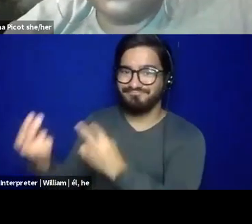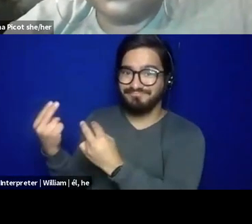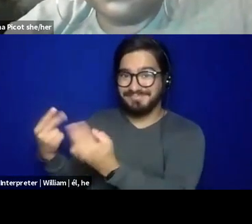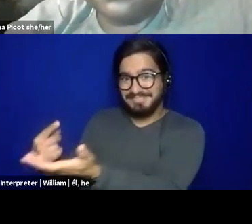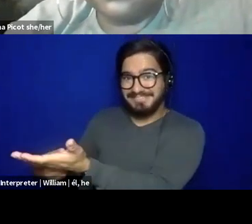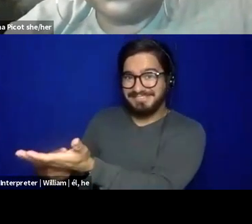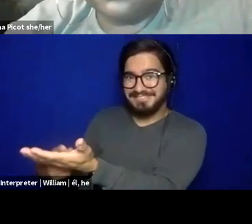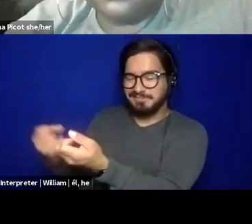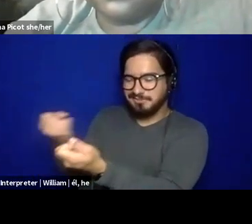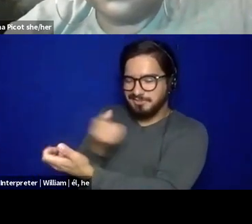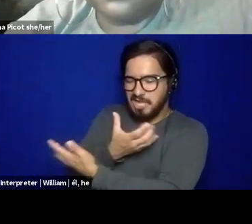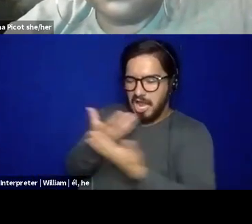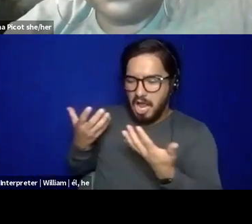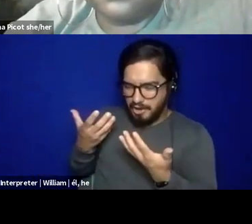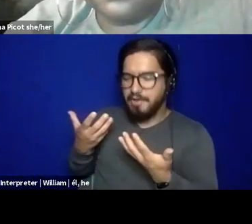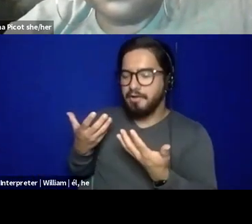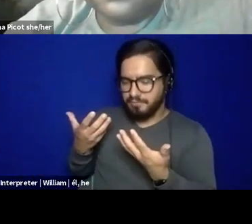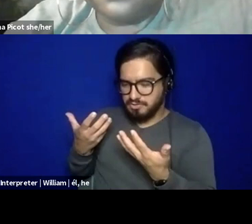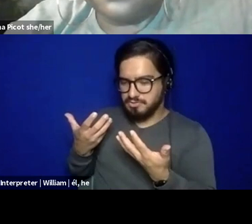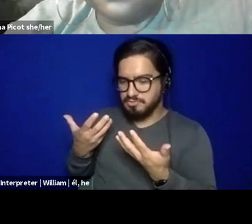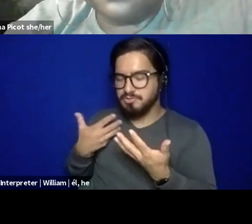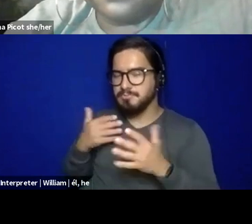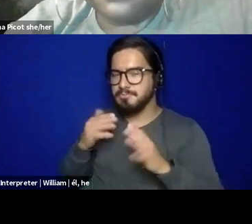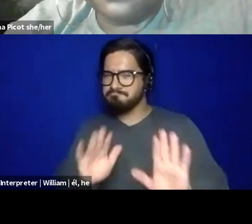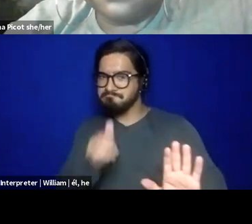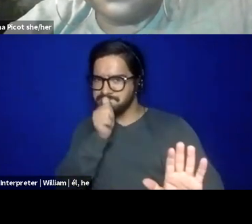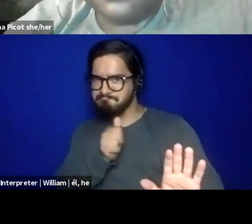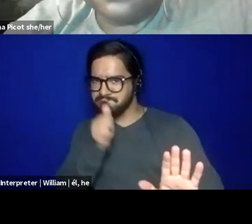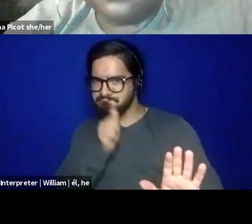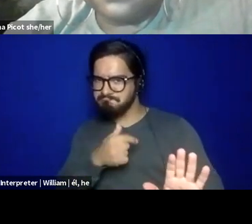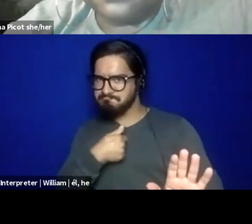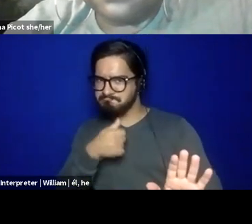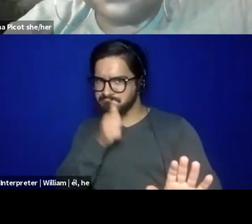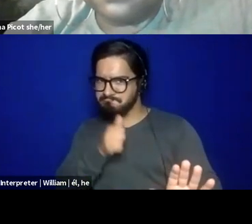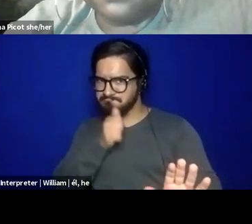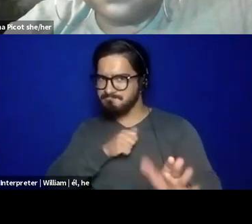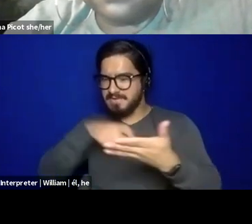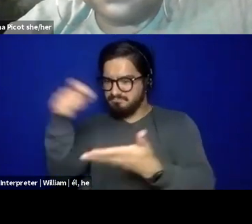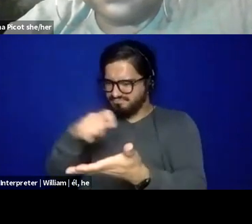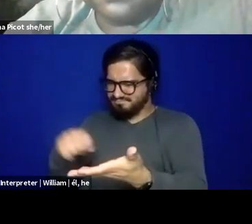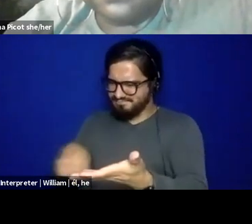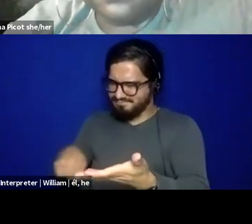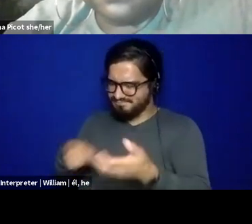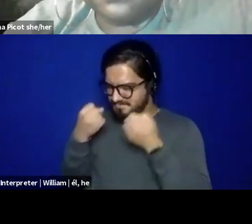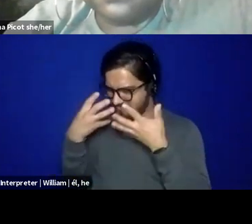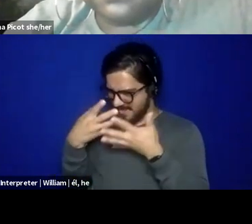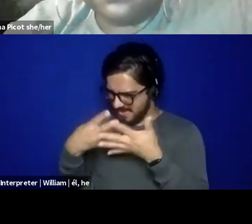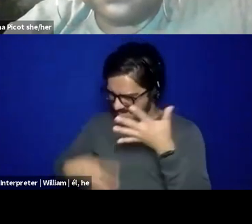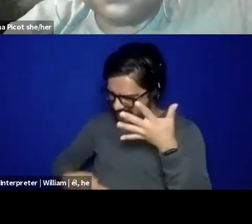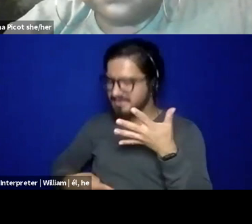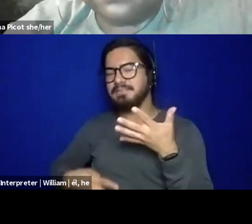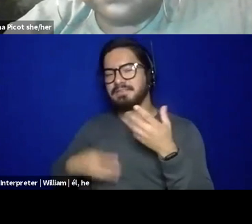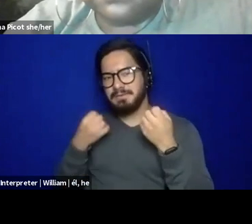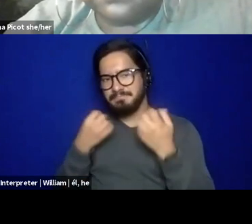about, um, and just bear with me, I've kind of made a few notes as we went through. Um, it was just so much, so much to hold